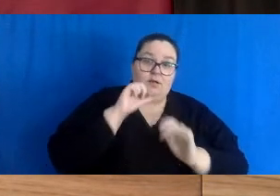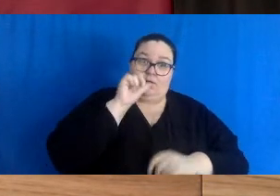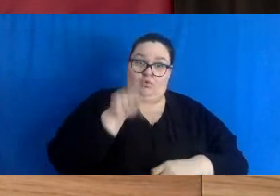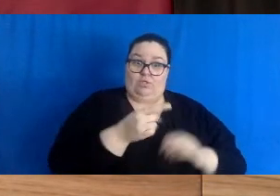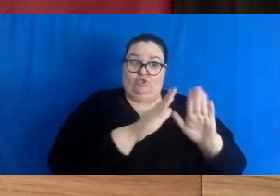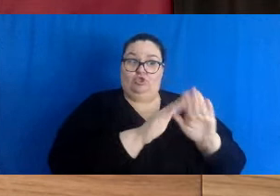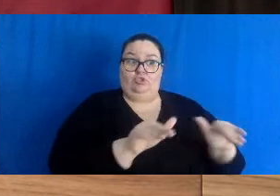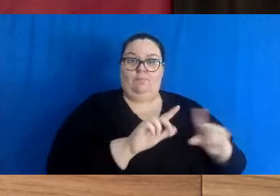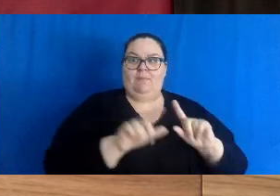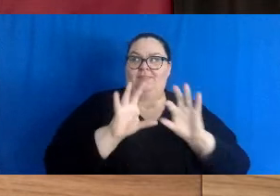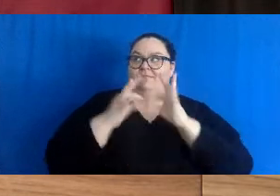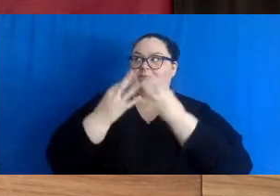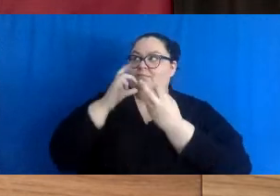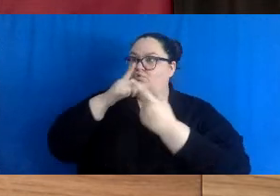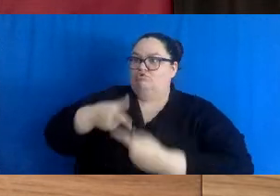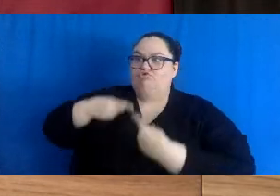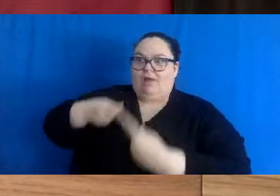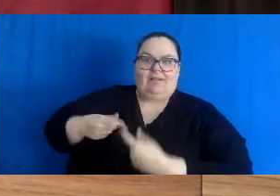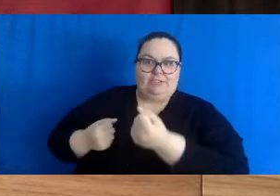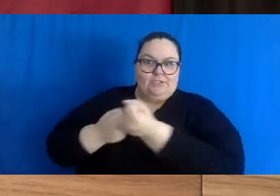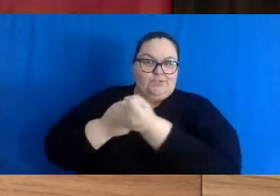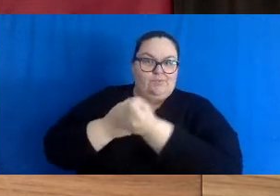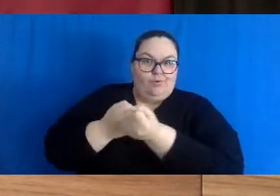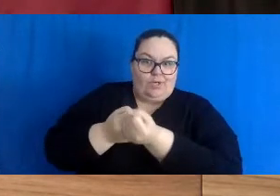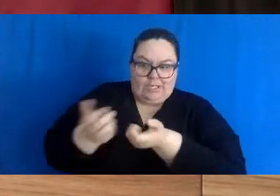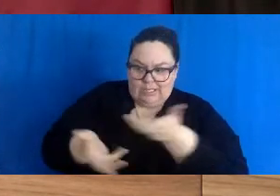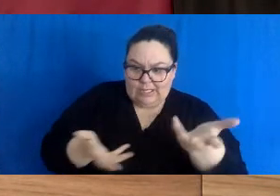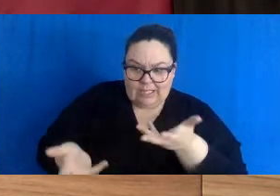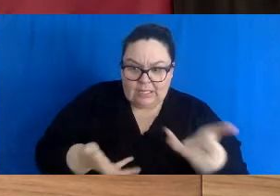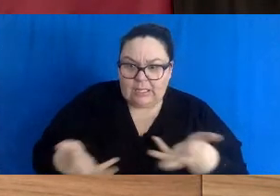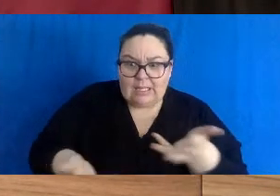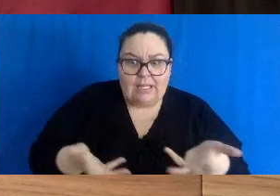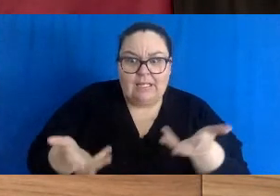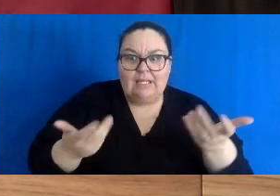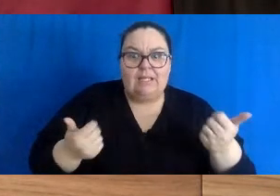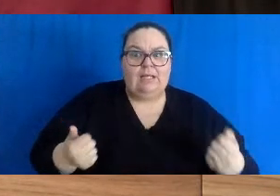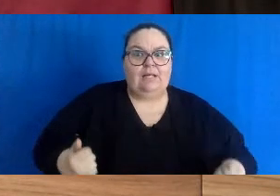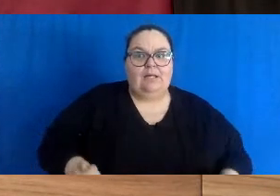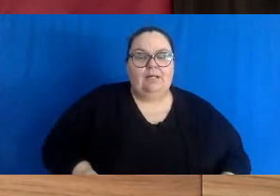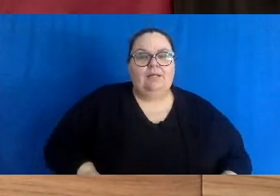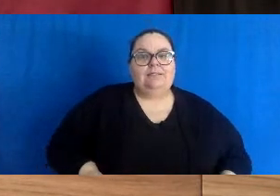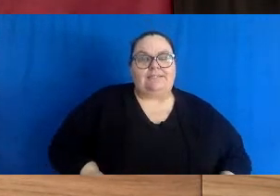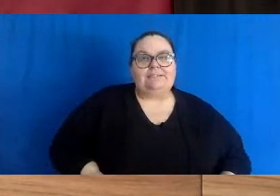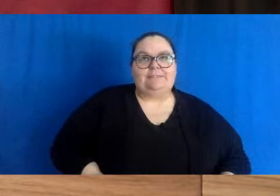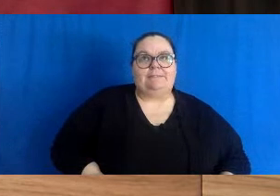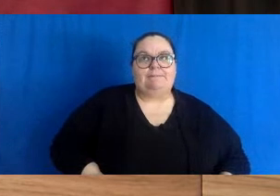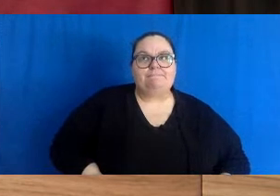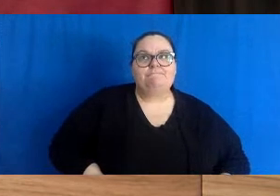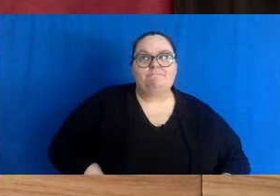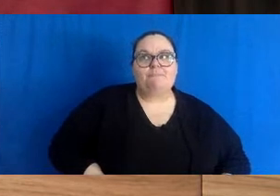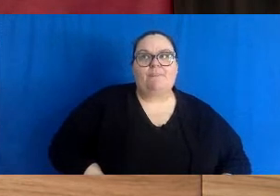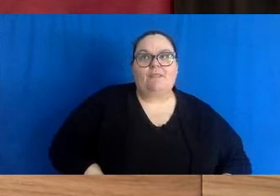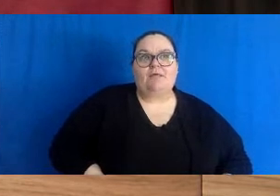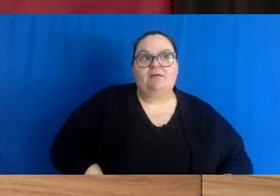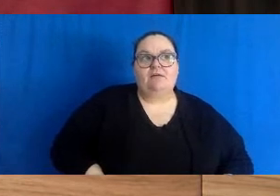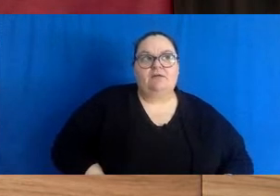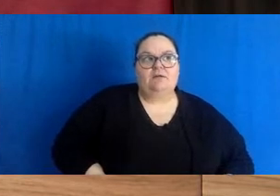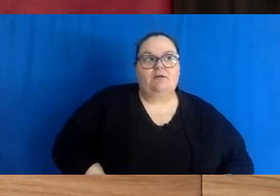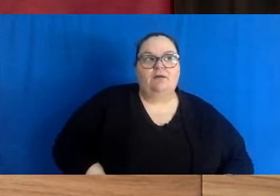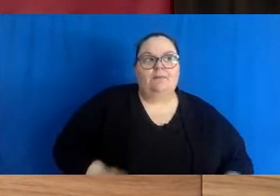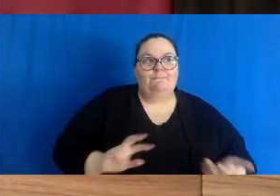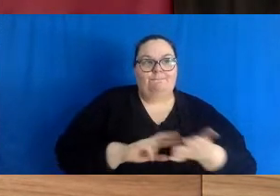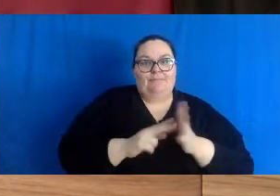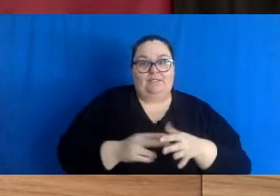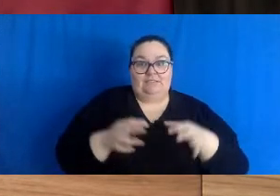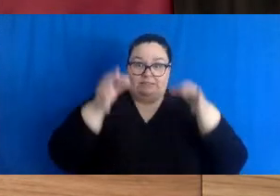the families that are struggling to support the kids who are trying to learn at home. So again, these are not decisions that we